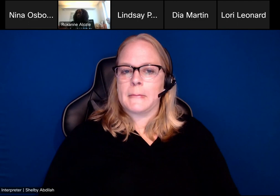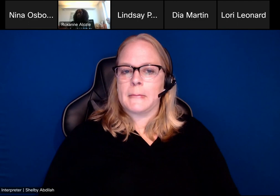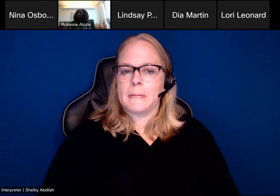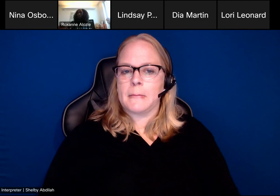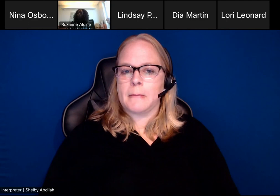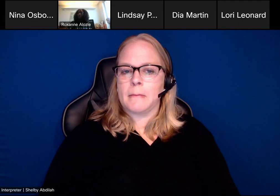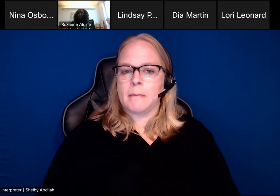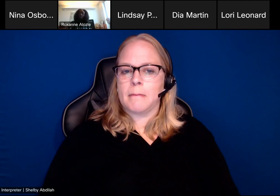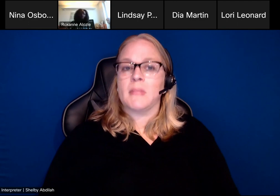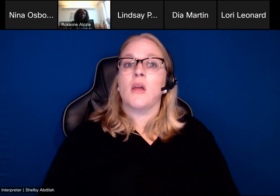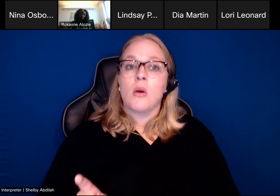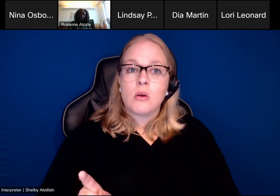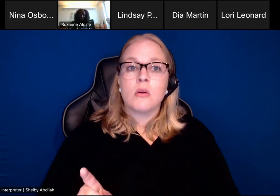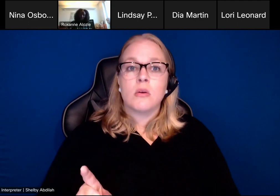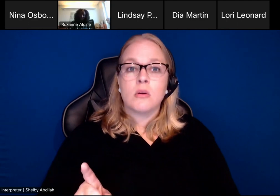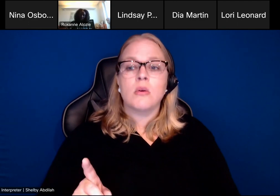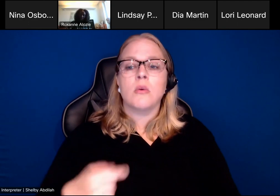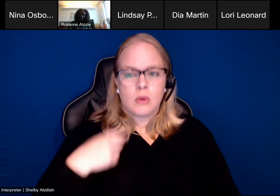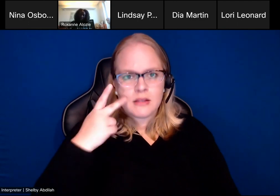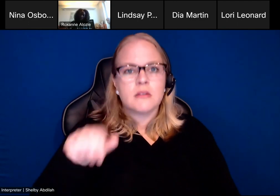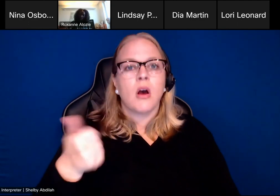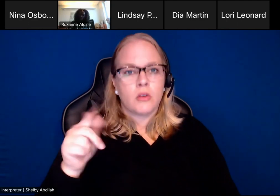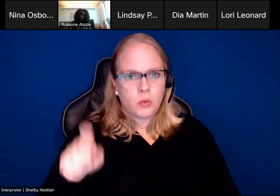Okay, someone has another question.